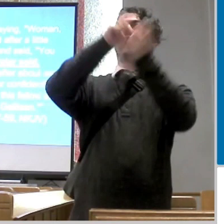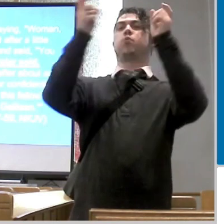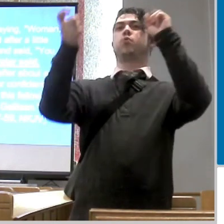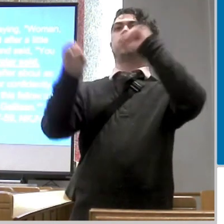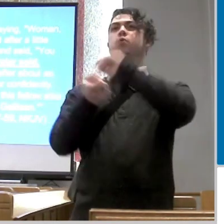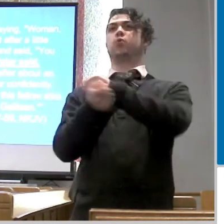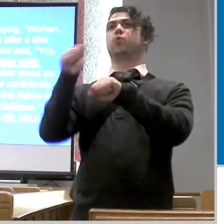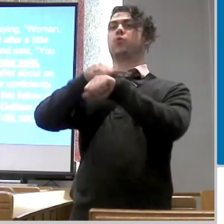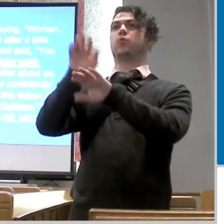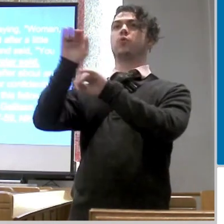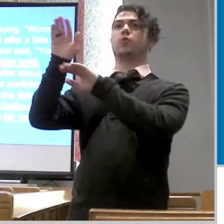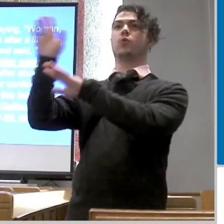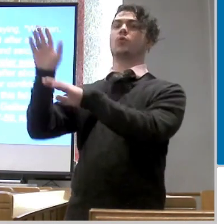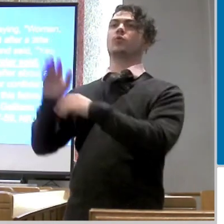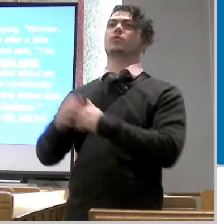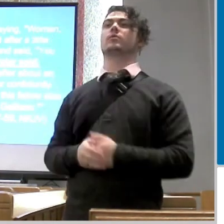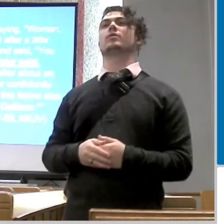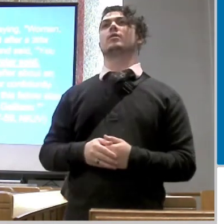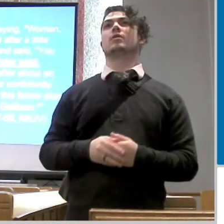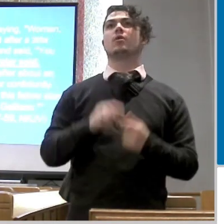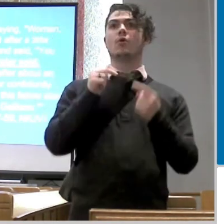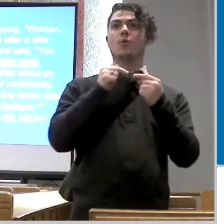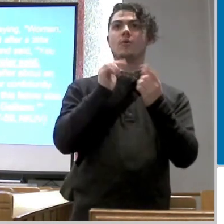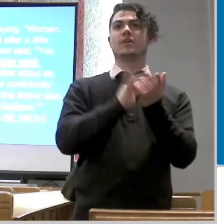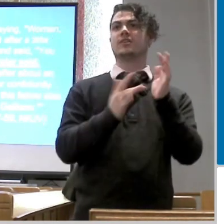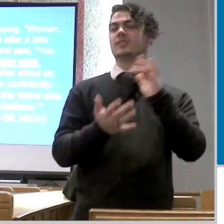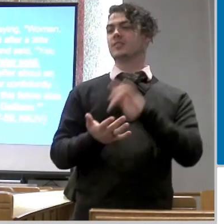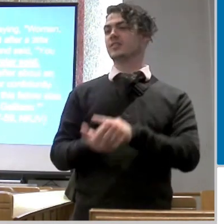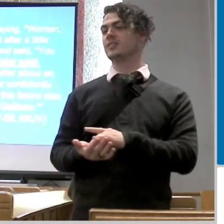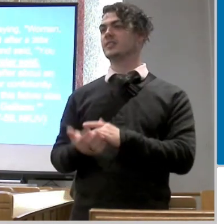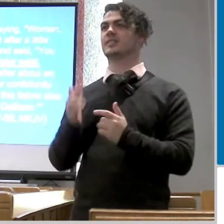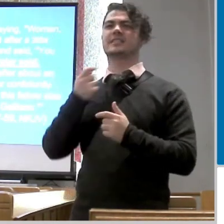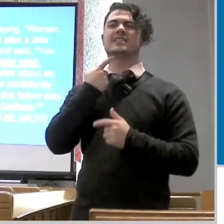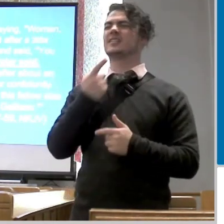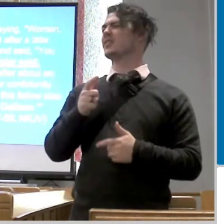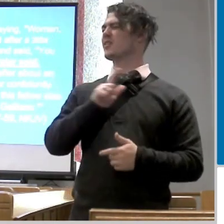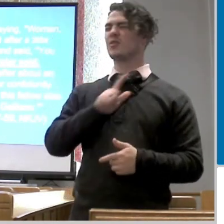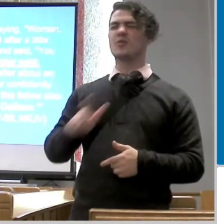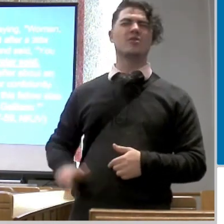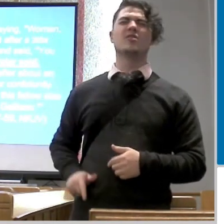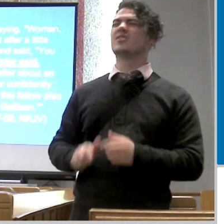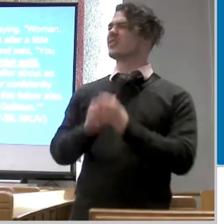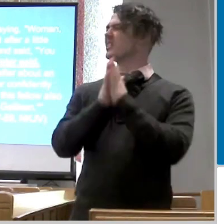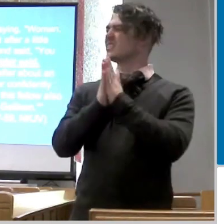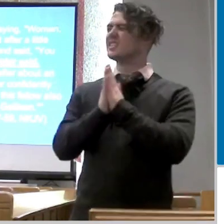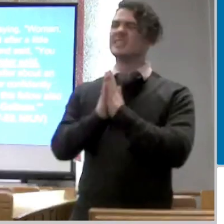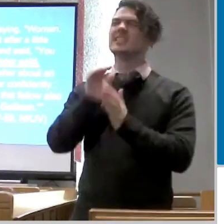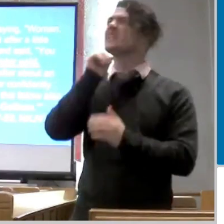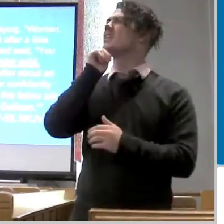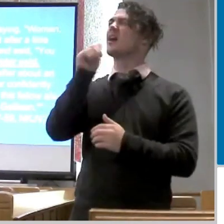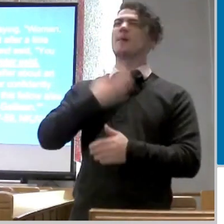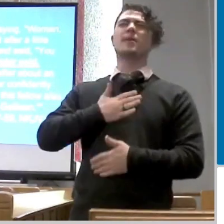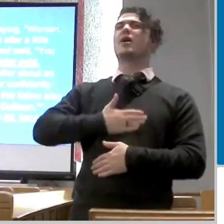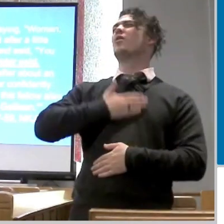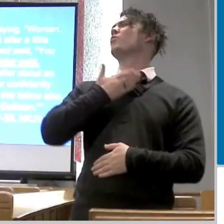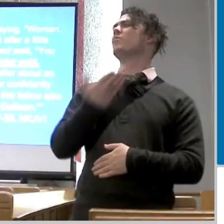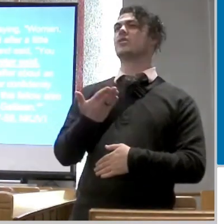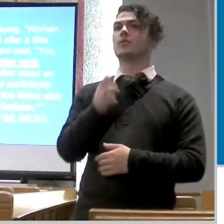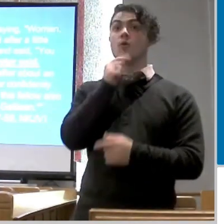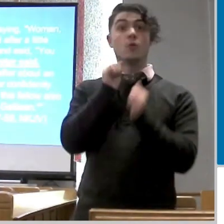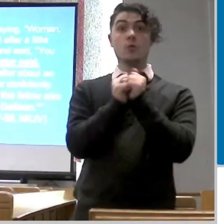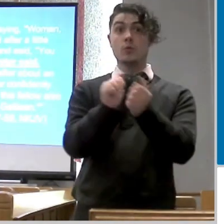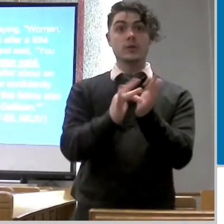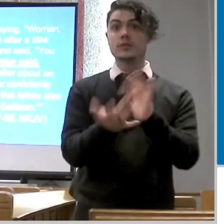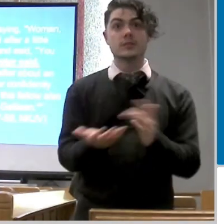out saying lord not my will but your will be done was peter not there and now peter the same